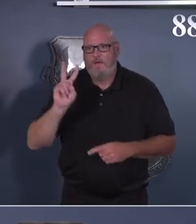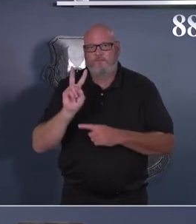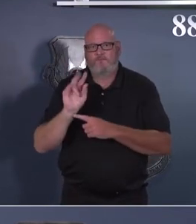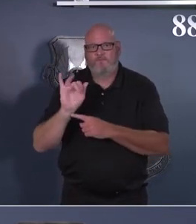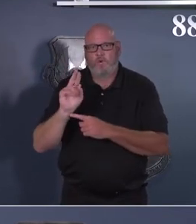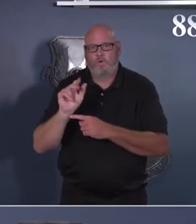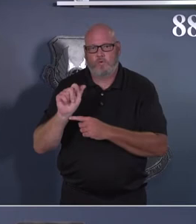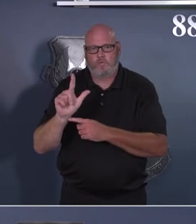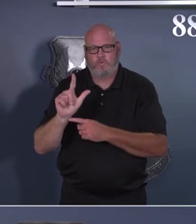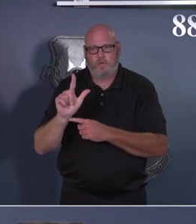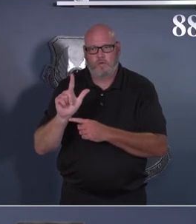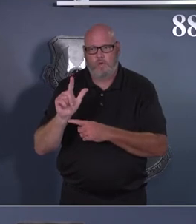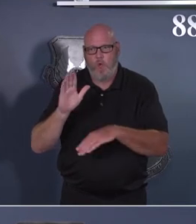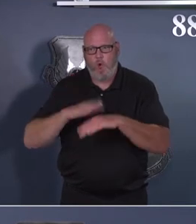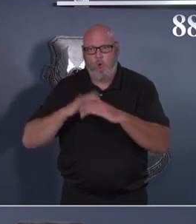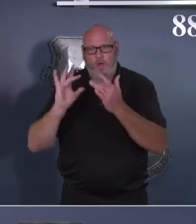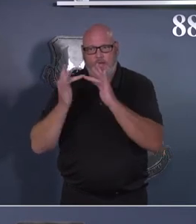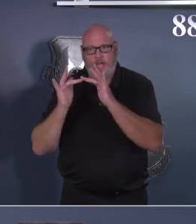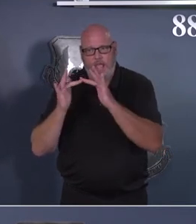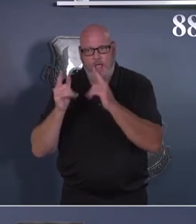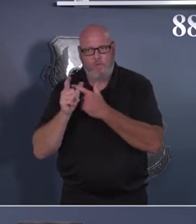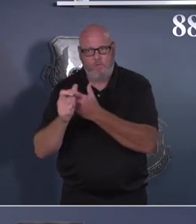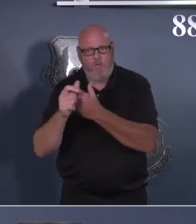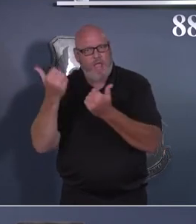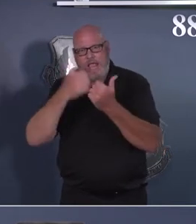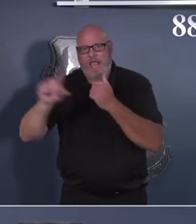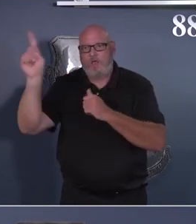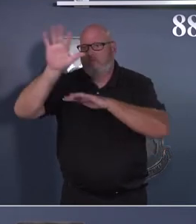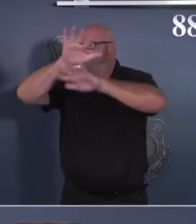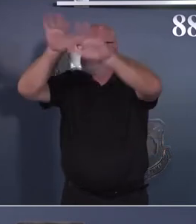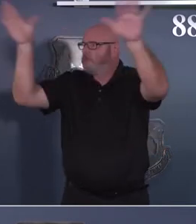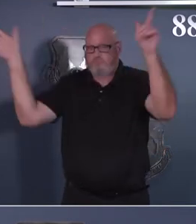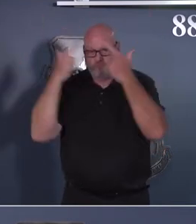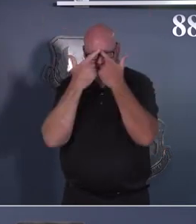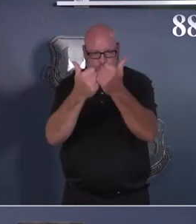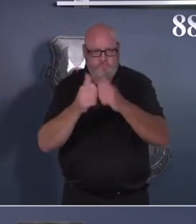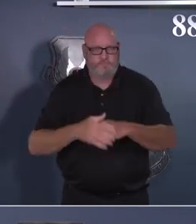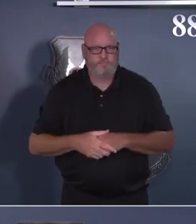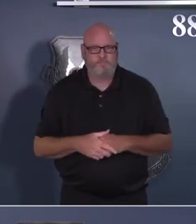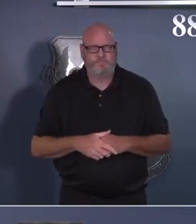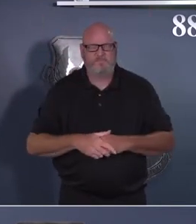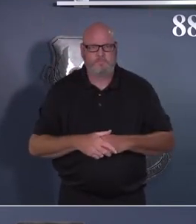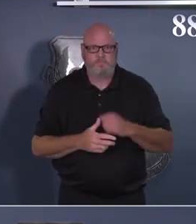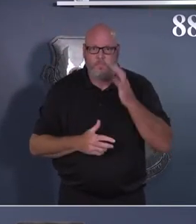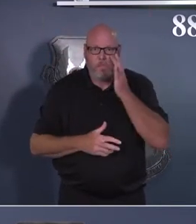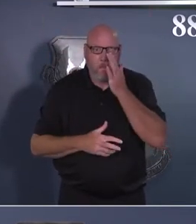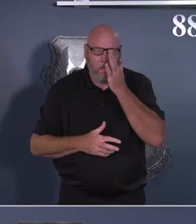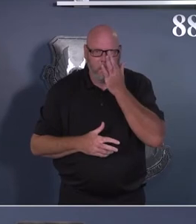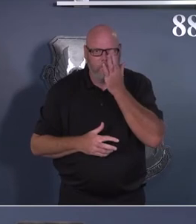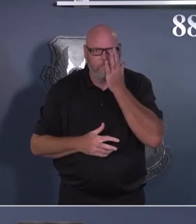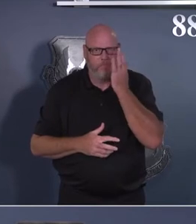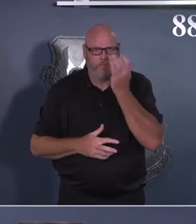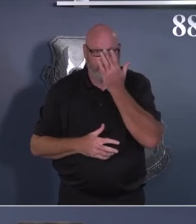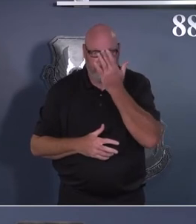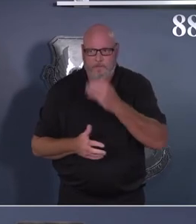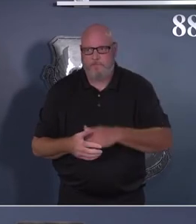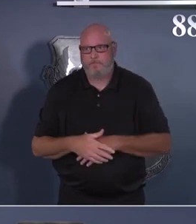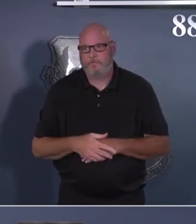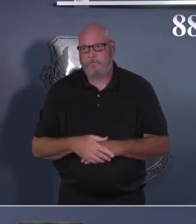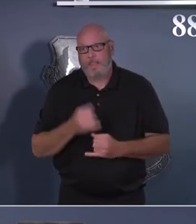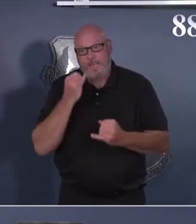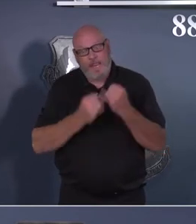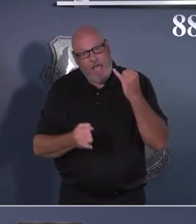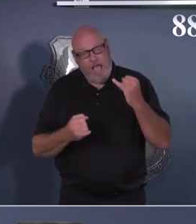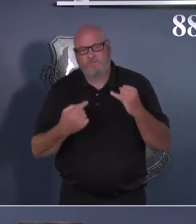page for more up-to-date information. Last but surely not least, we are still committed to staying socially connected